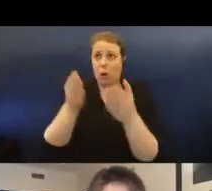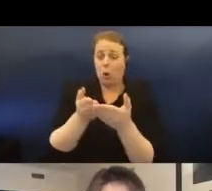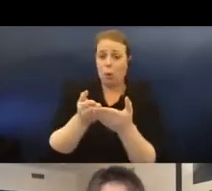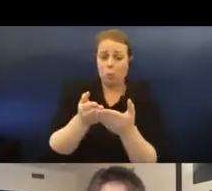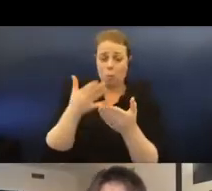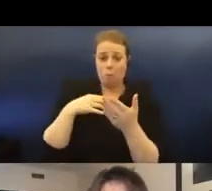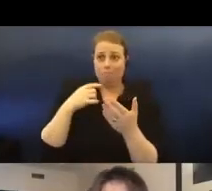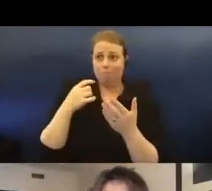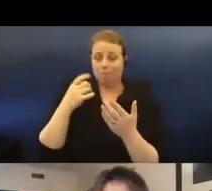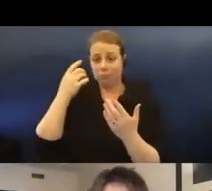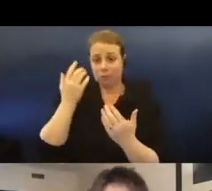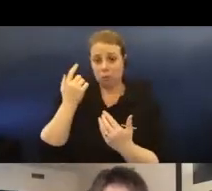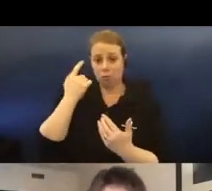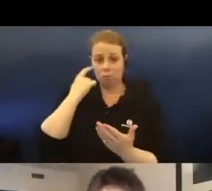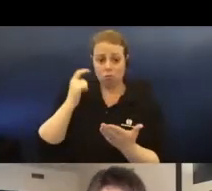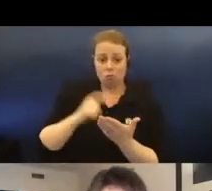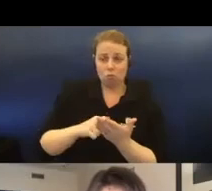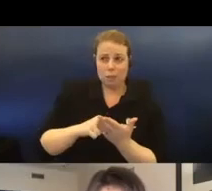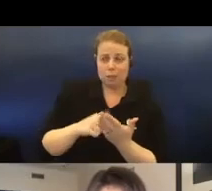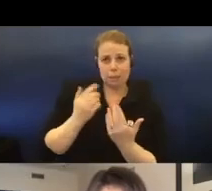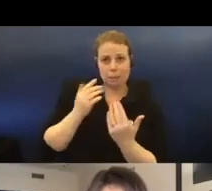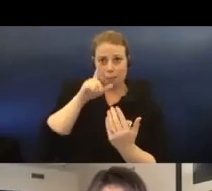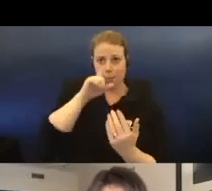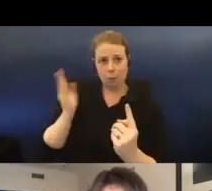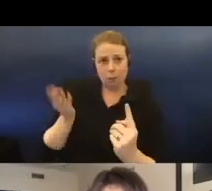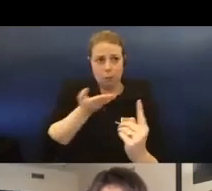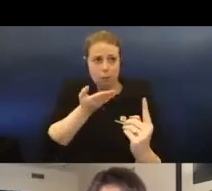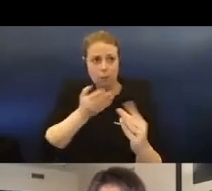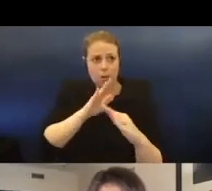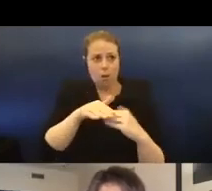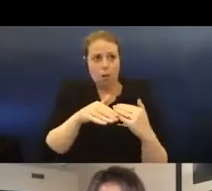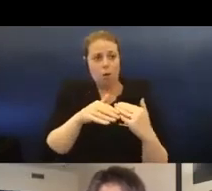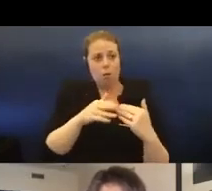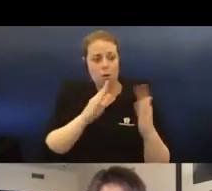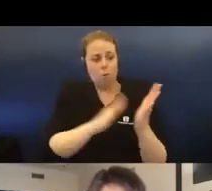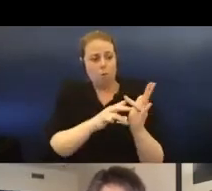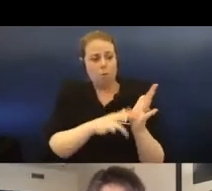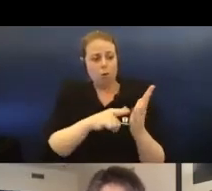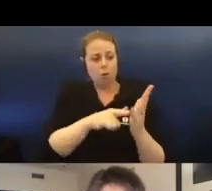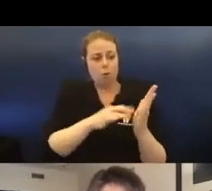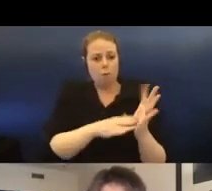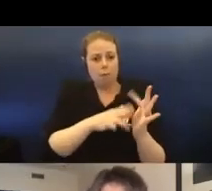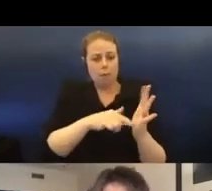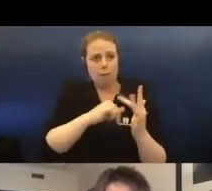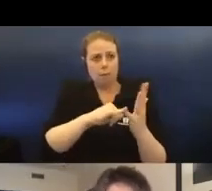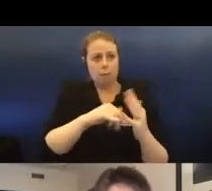contentious role of monuments in public art and ideological formation and memory.